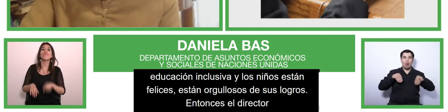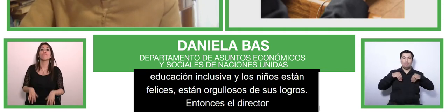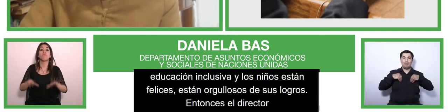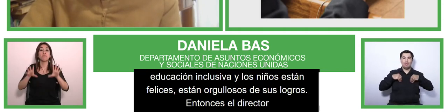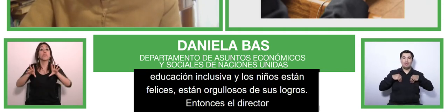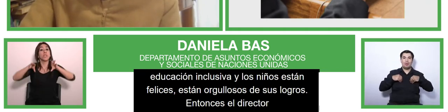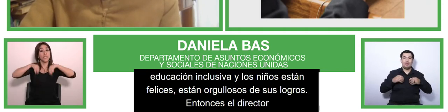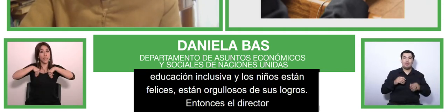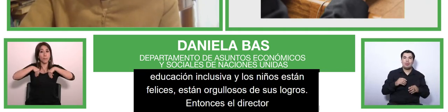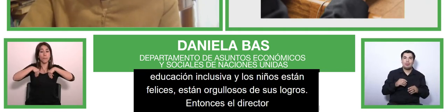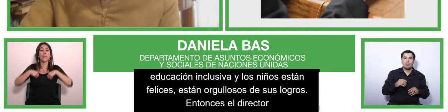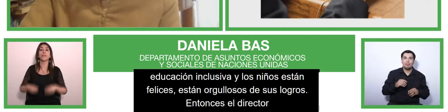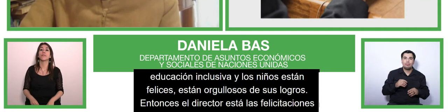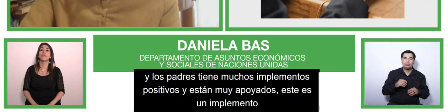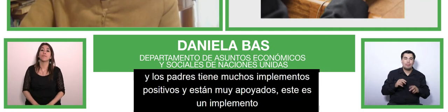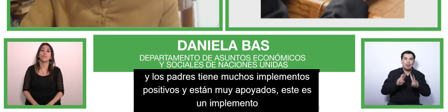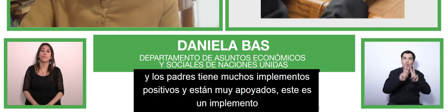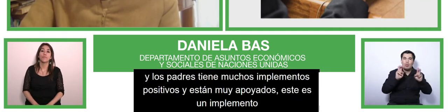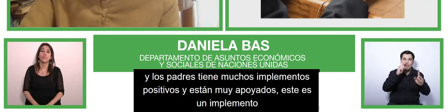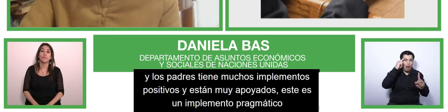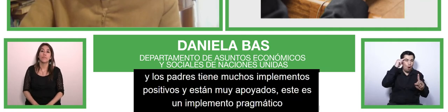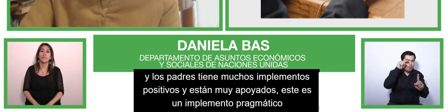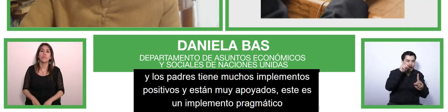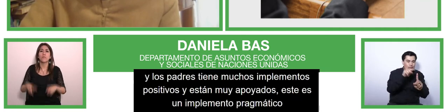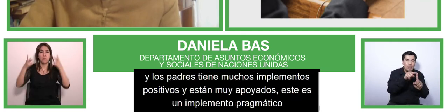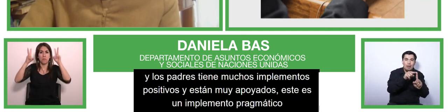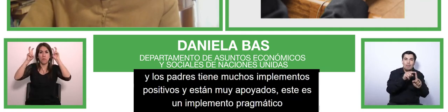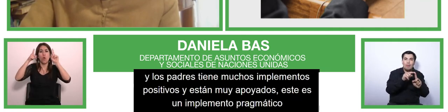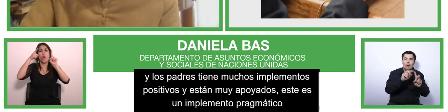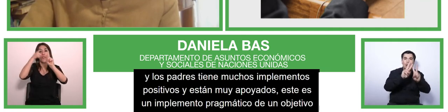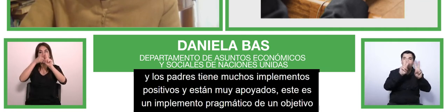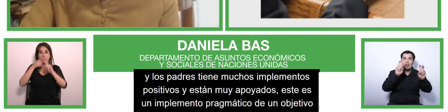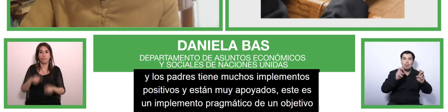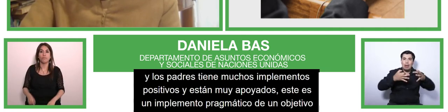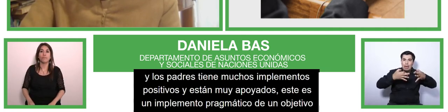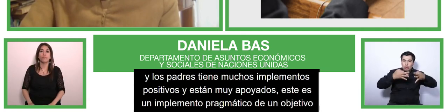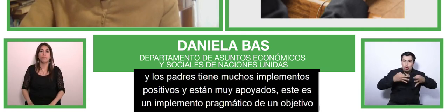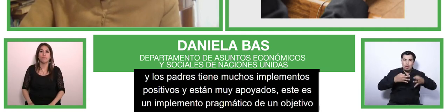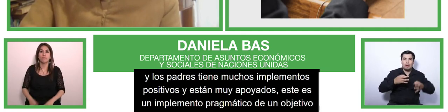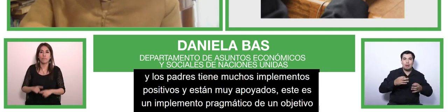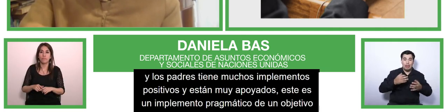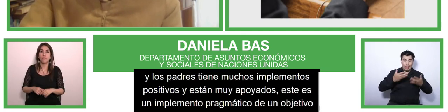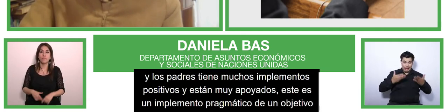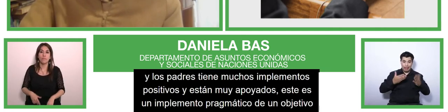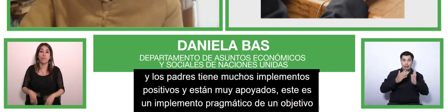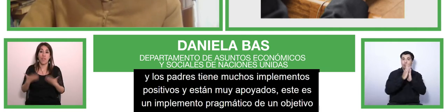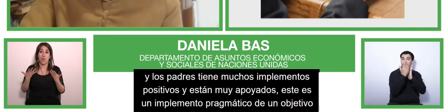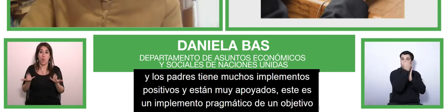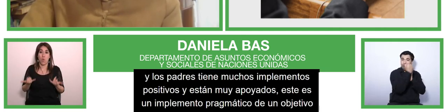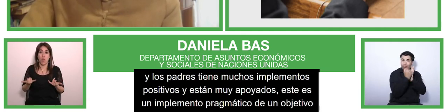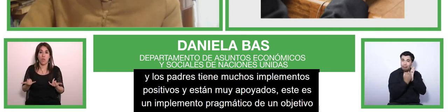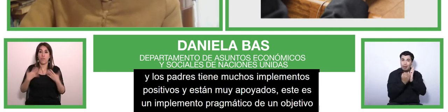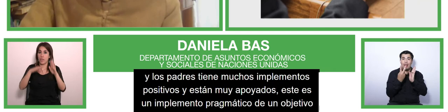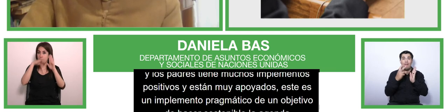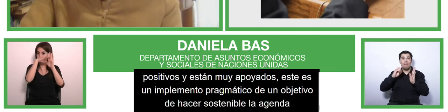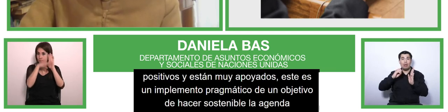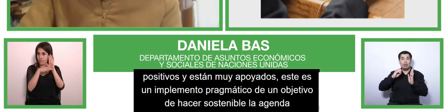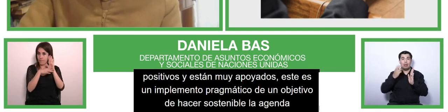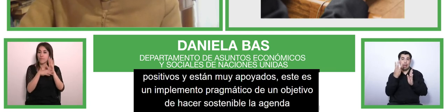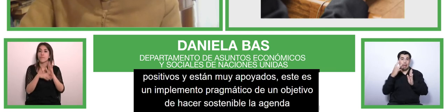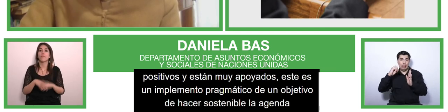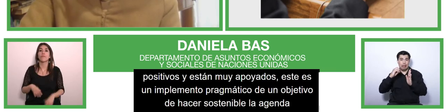goal of the 2030 agenda the sustainable development goal number four education